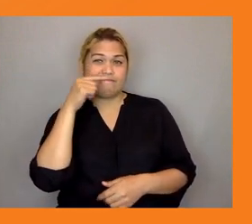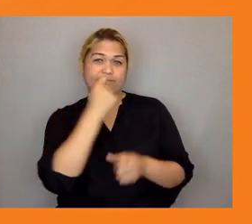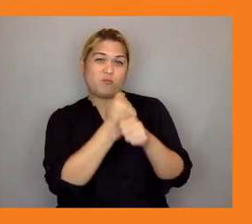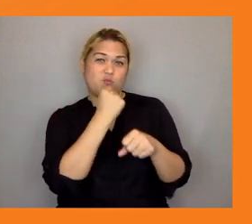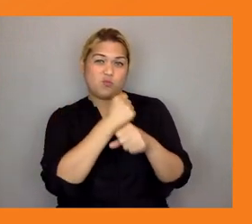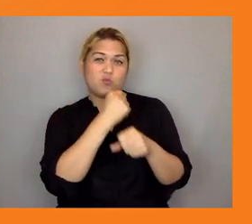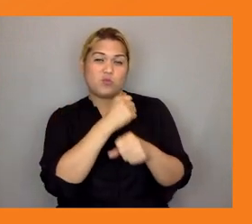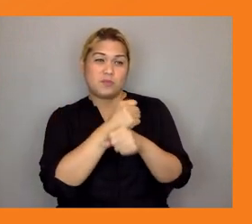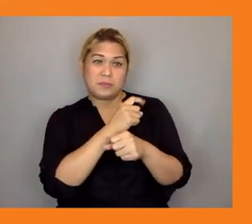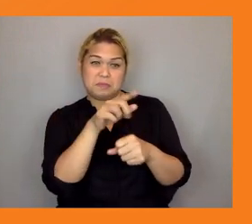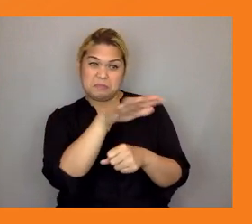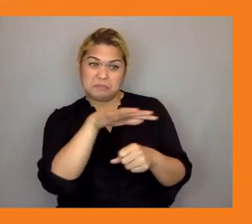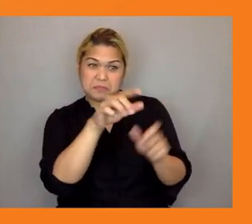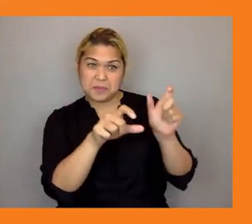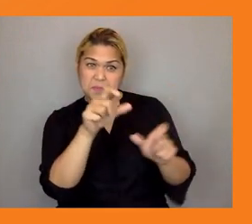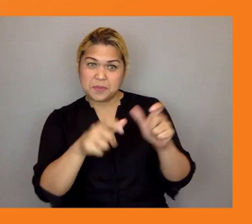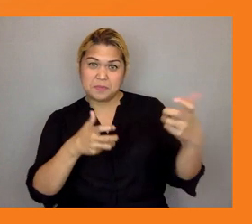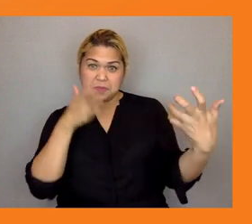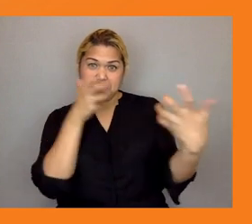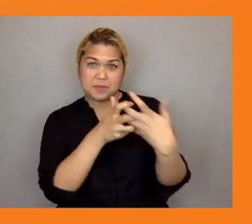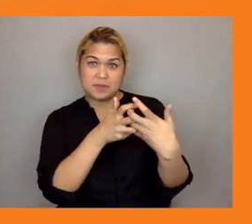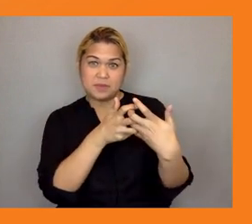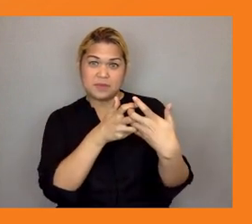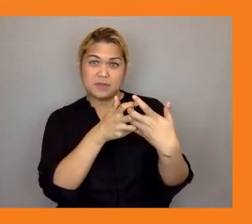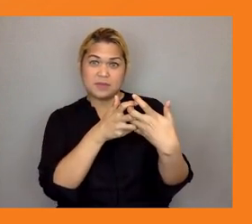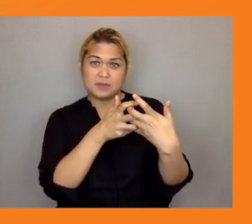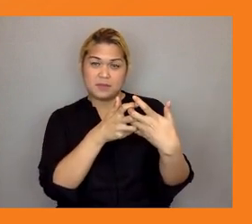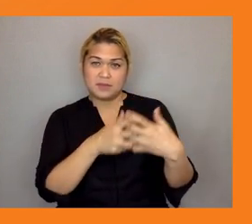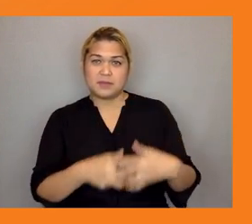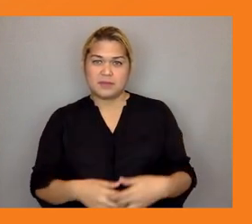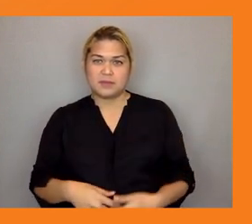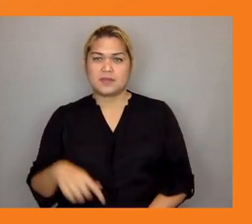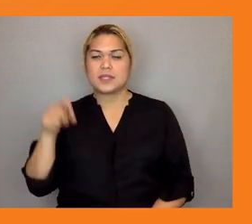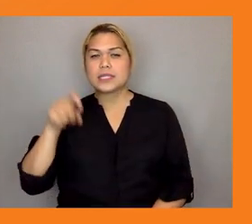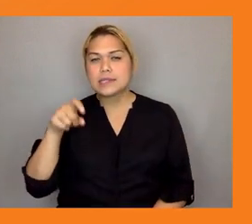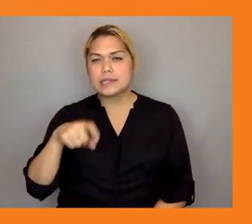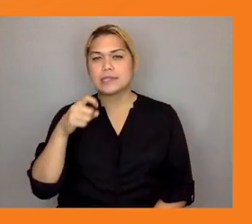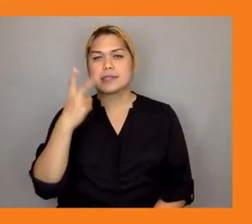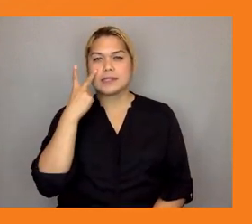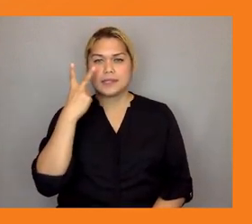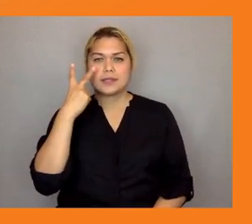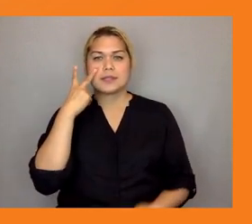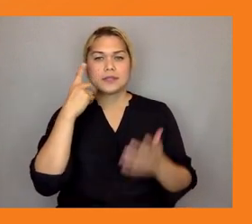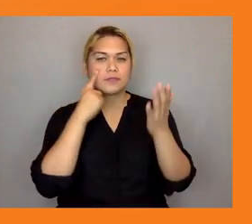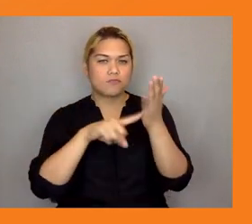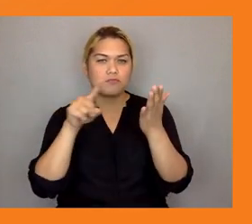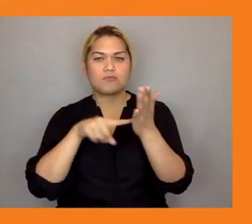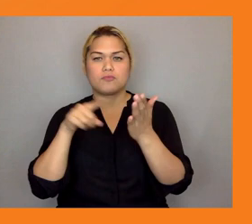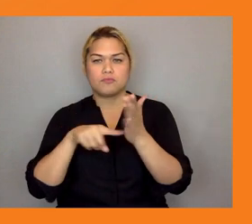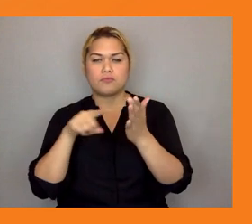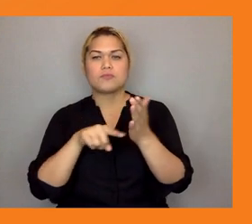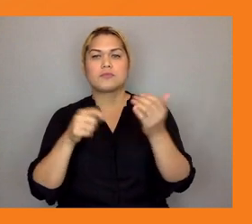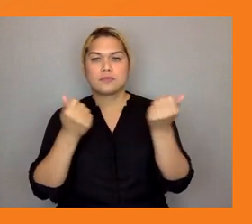these efforts can also get uh further momentum through the global accelerator on jobs and social protection for a just